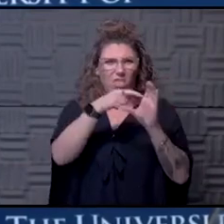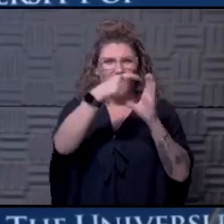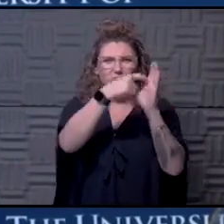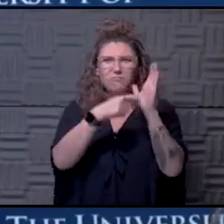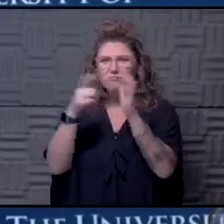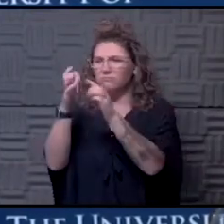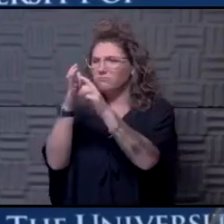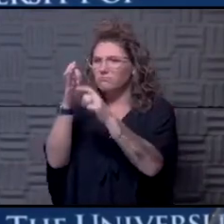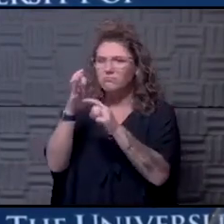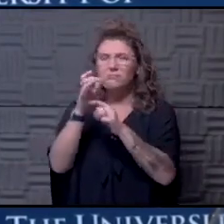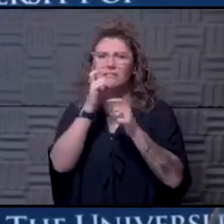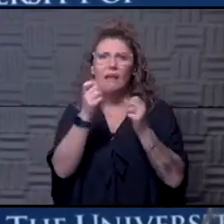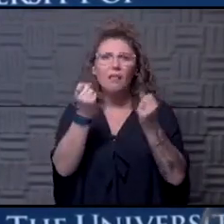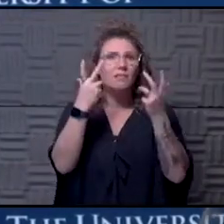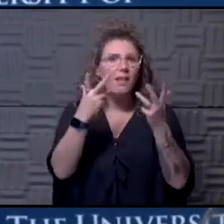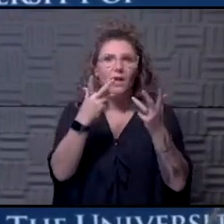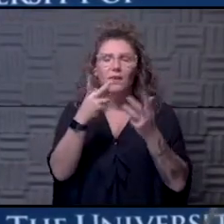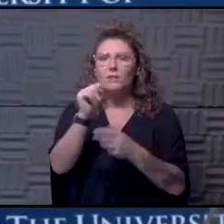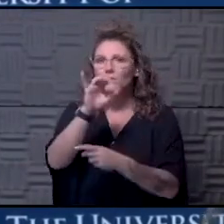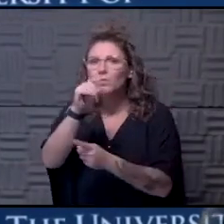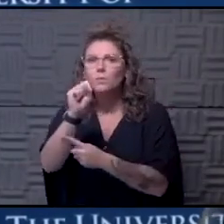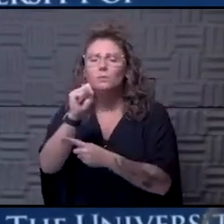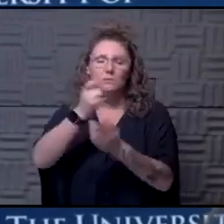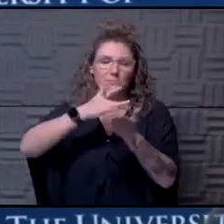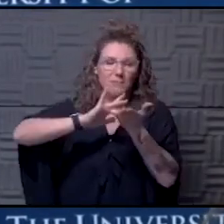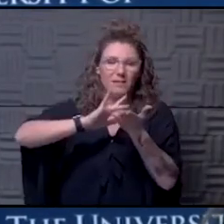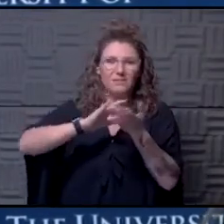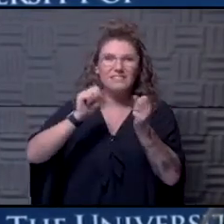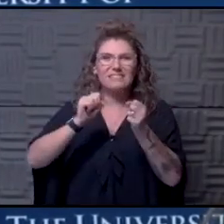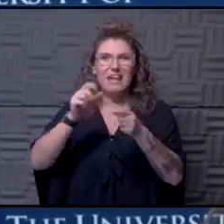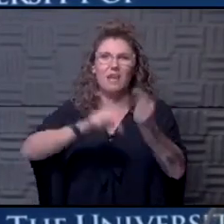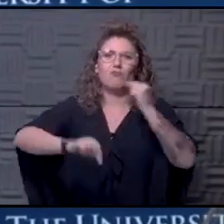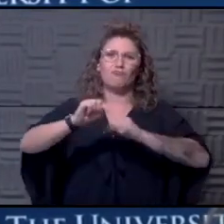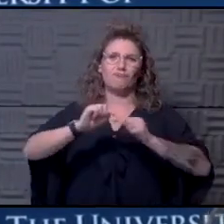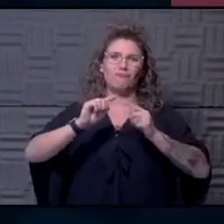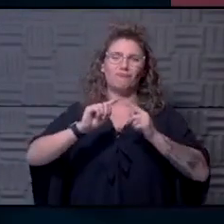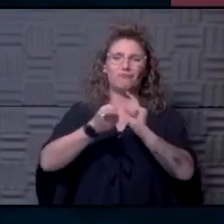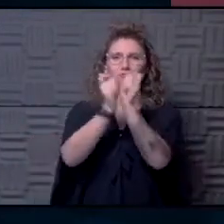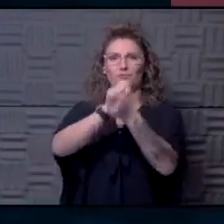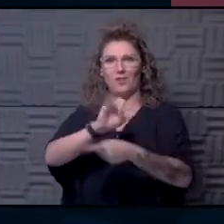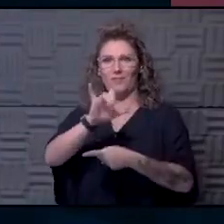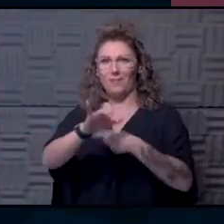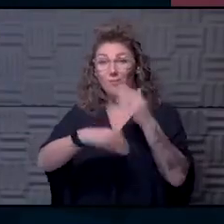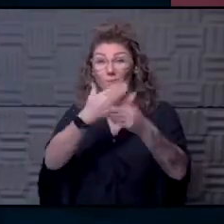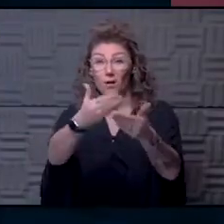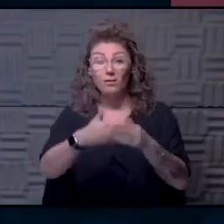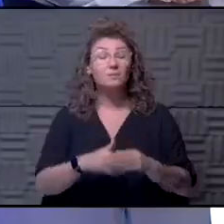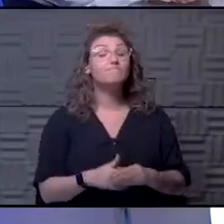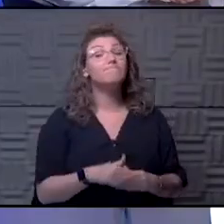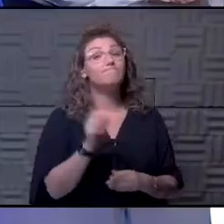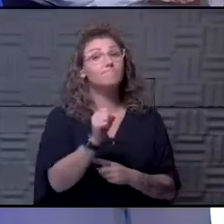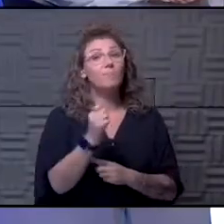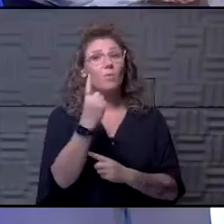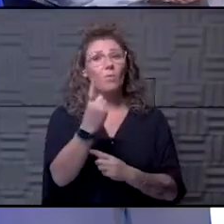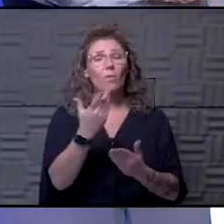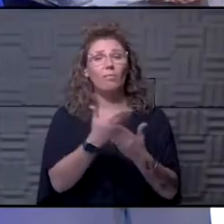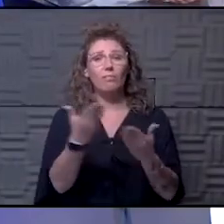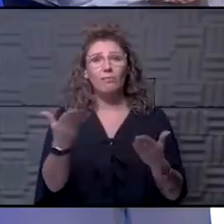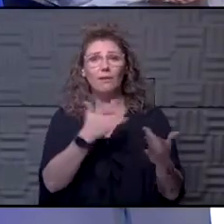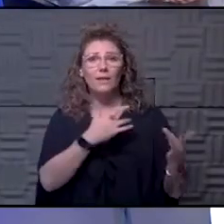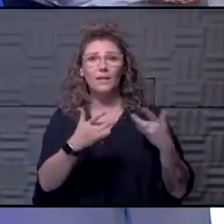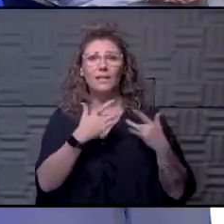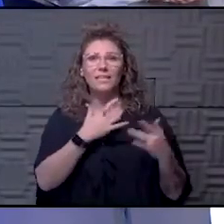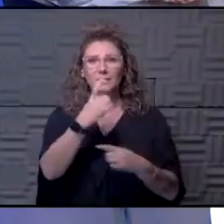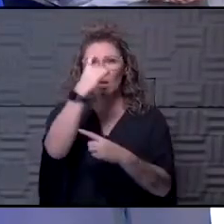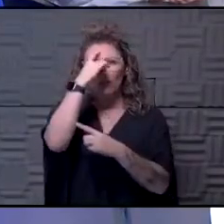medications that can help or to reverse that process. Hawk, I think one of the other things I'm concerned about is this